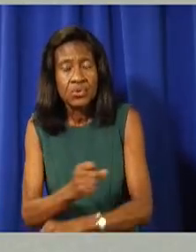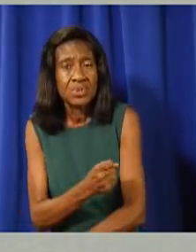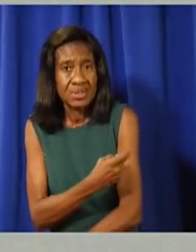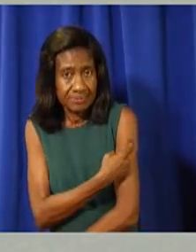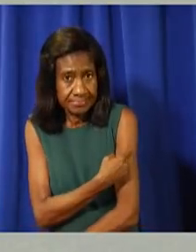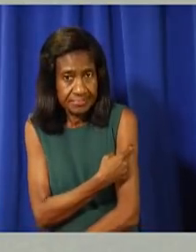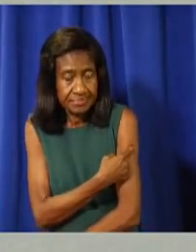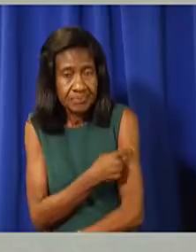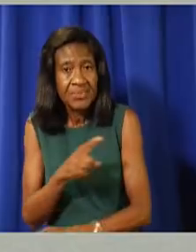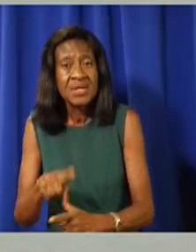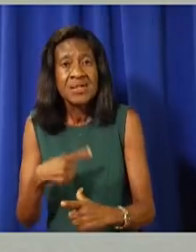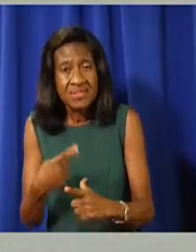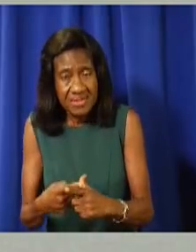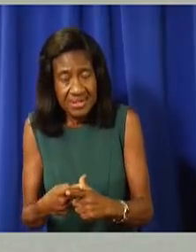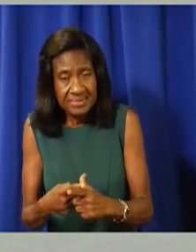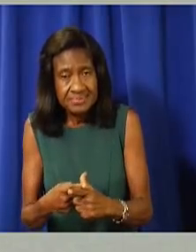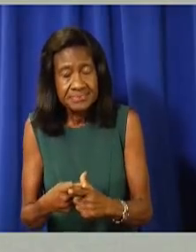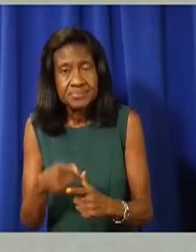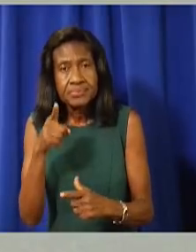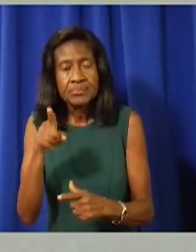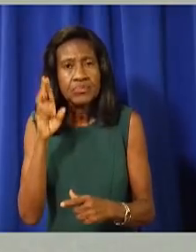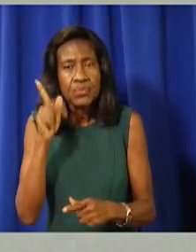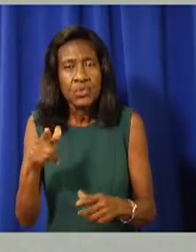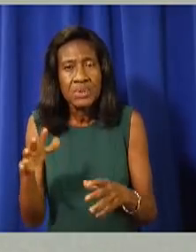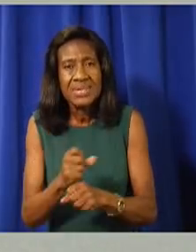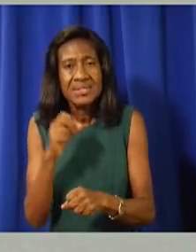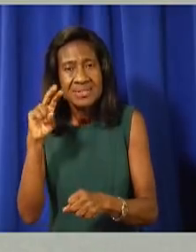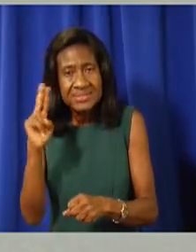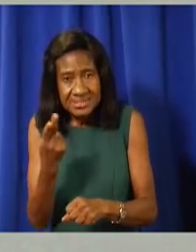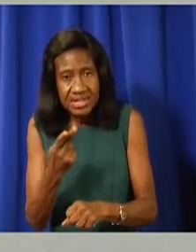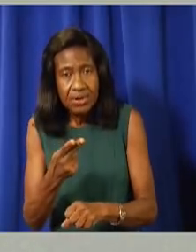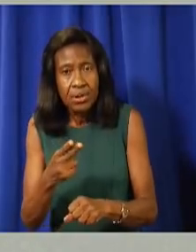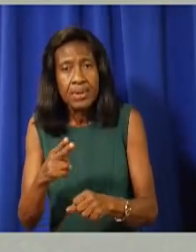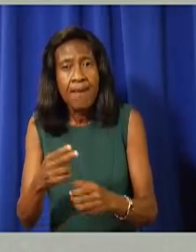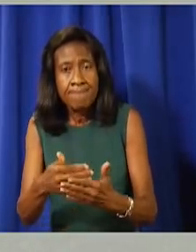scheduled to enter phase four of the plan on the 14th of October.